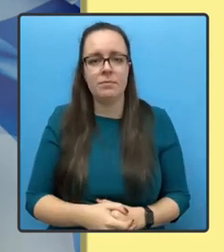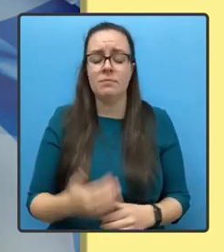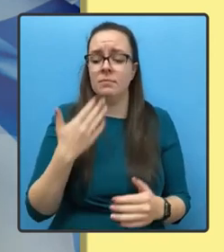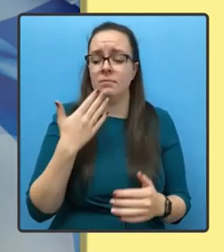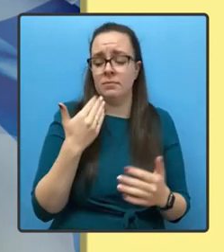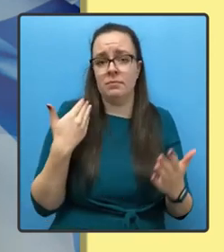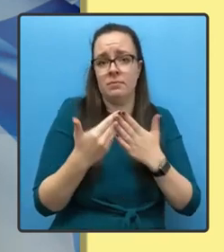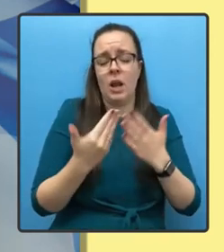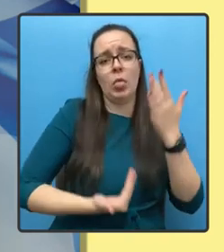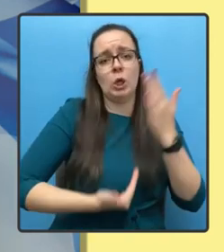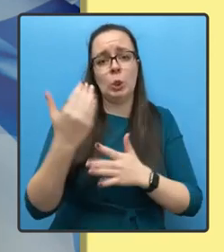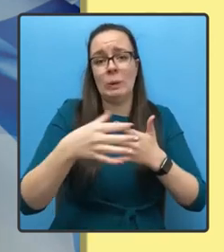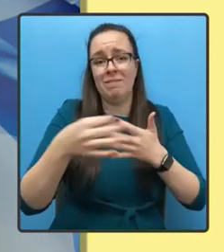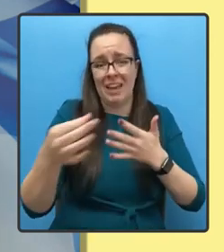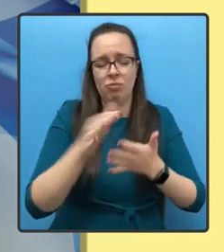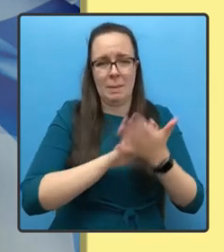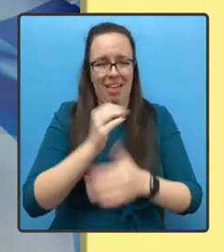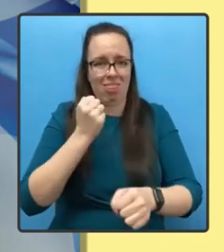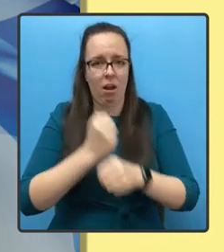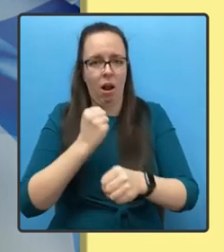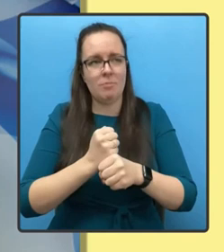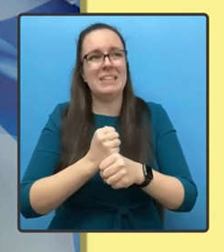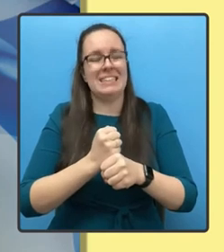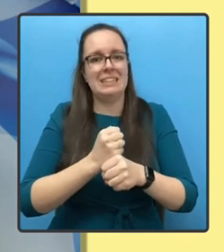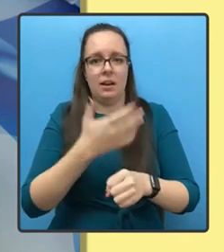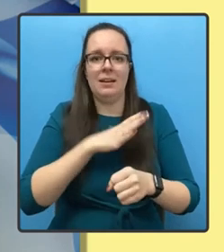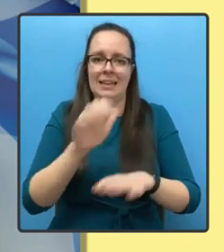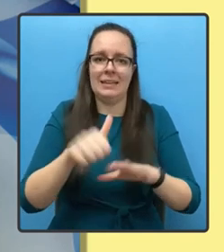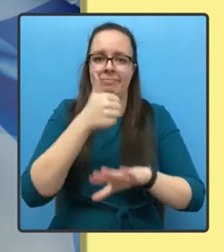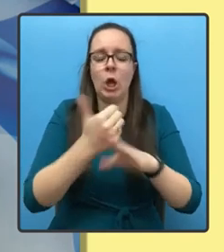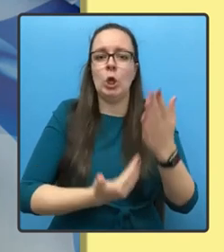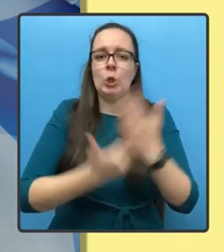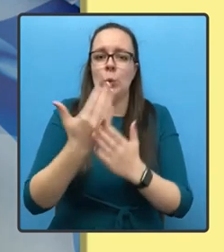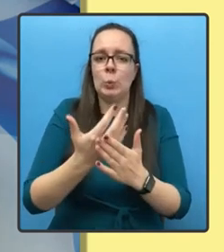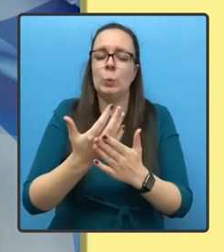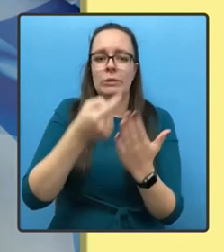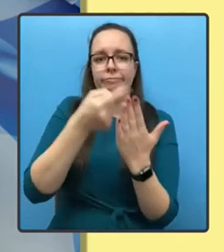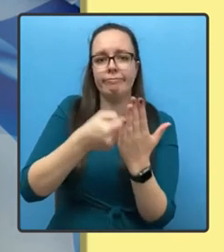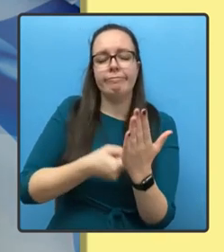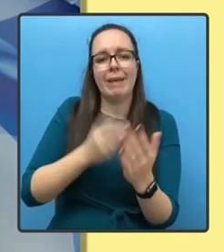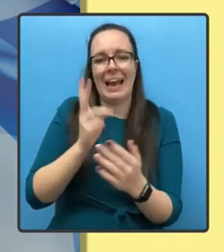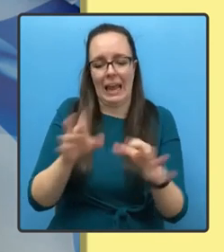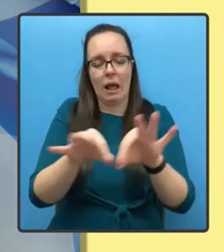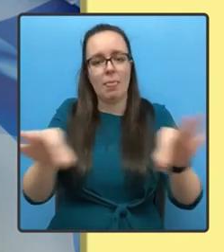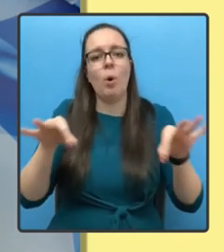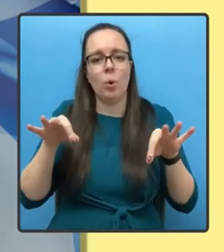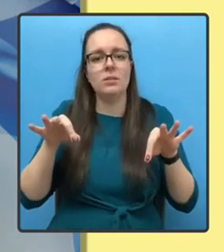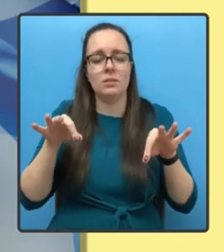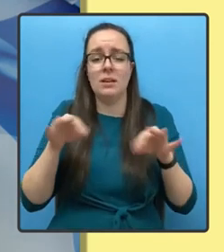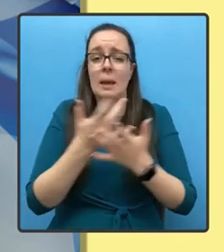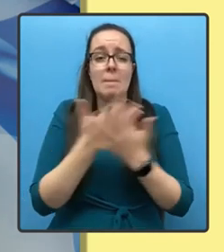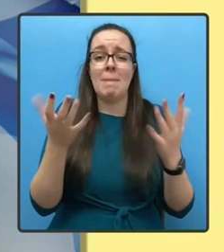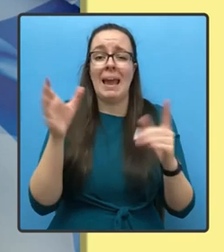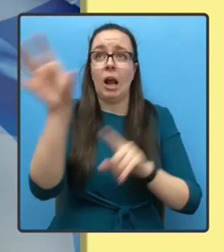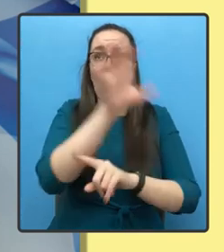Government to impose tighter restrictions again at our borders. A number of countries have been added to the travel red